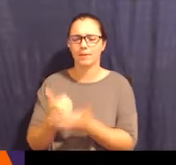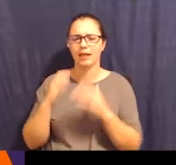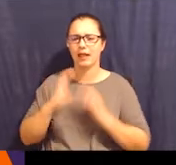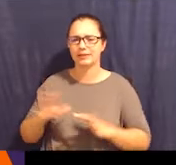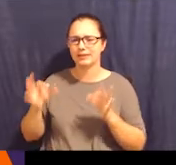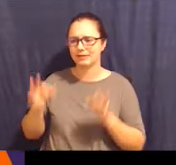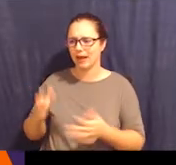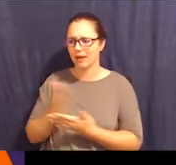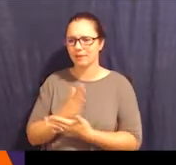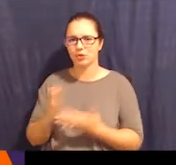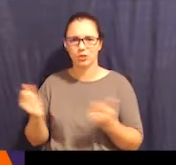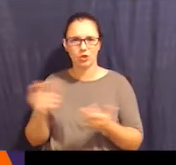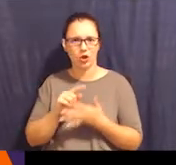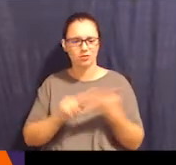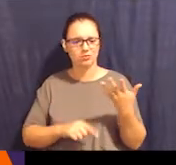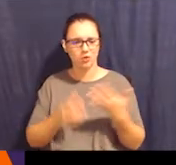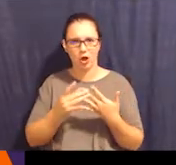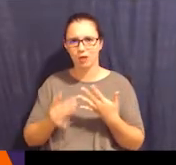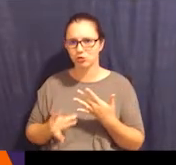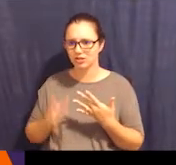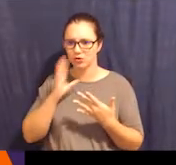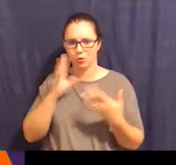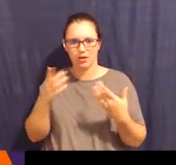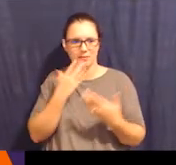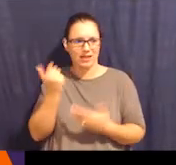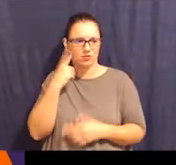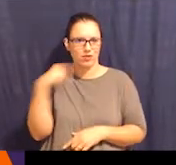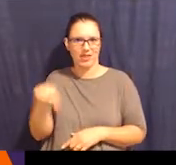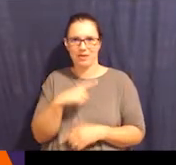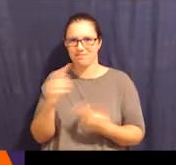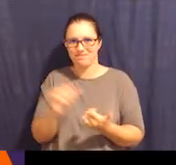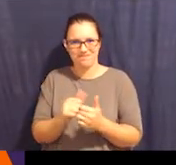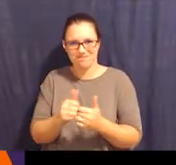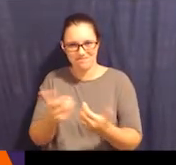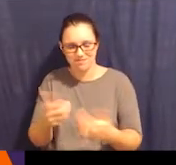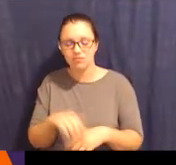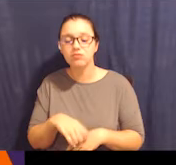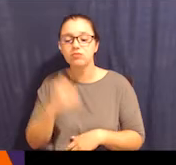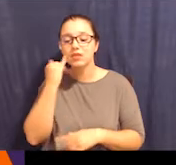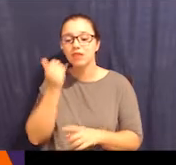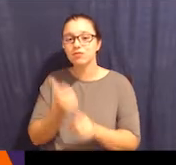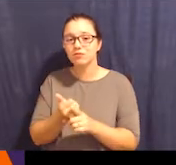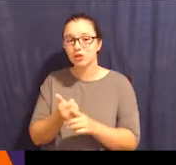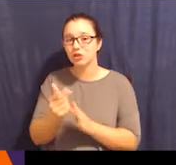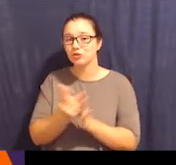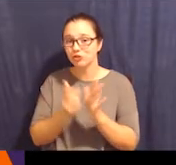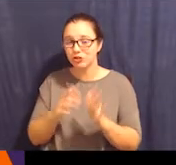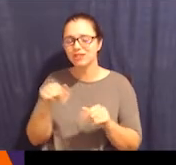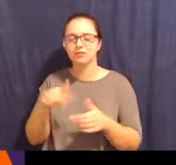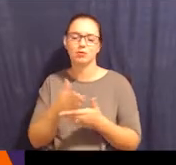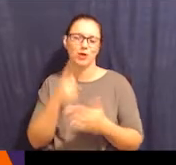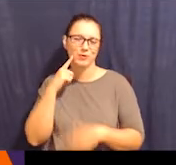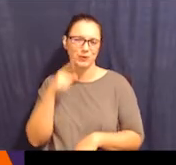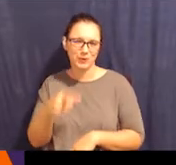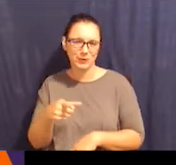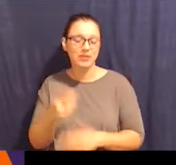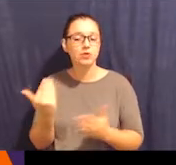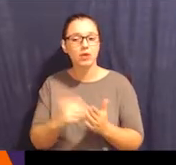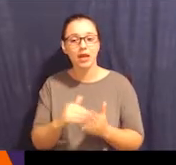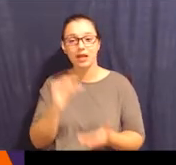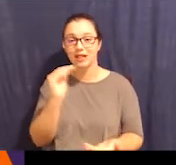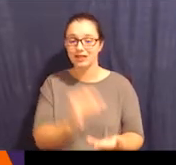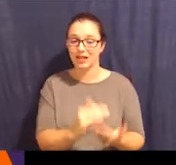my clients decide between all of these options? What's going to be the best for them? If you are an attorney, this part is for you. So again,